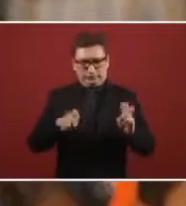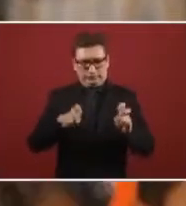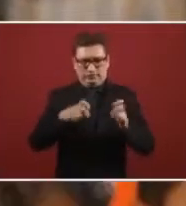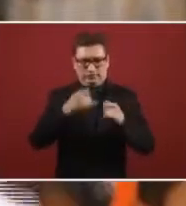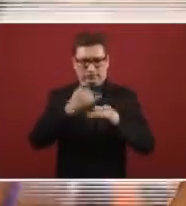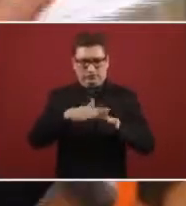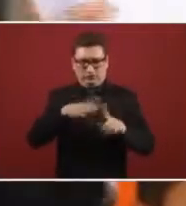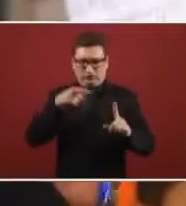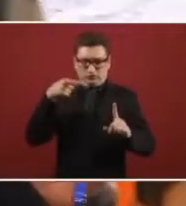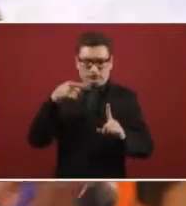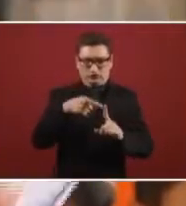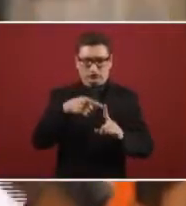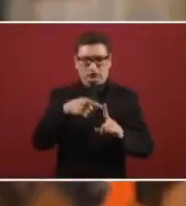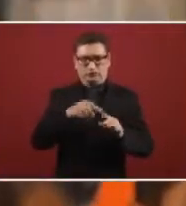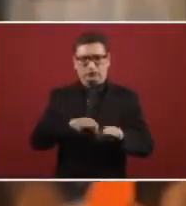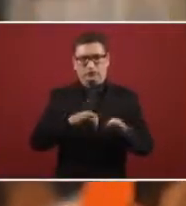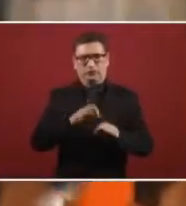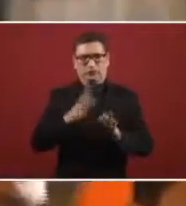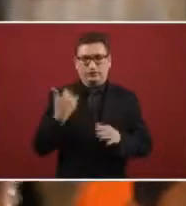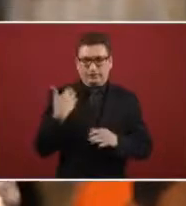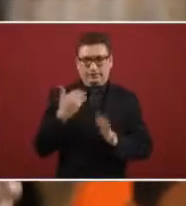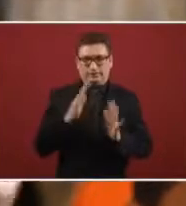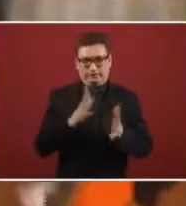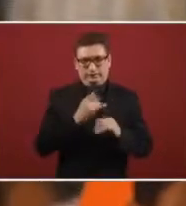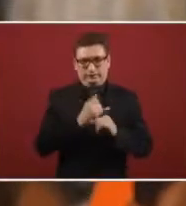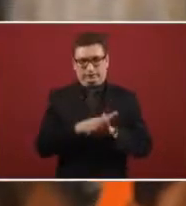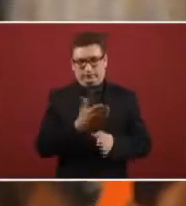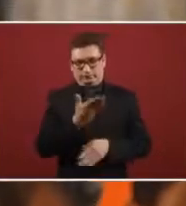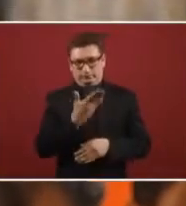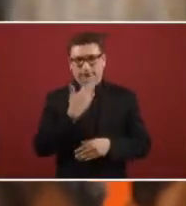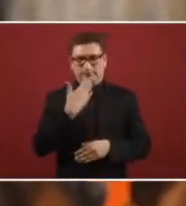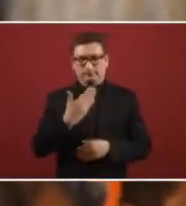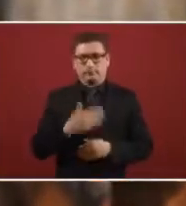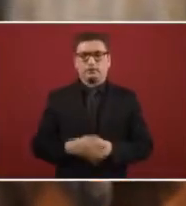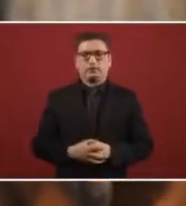for concrete data but here there they are the concrete data